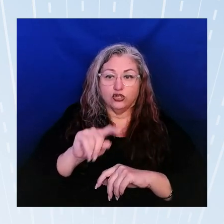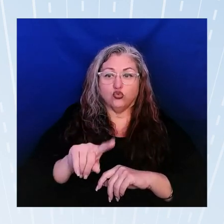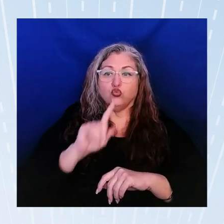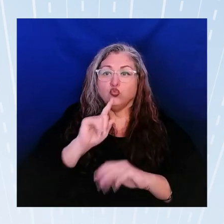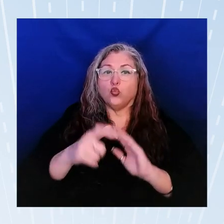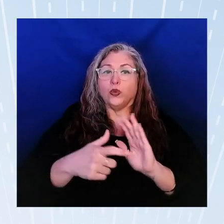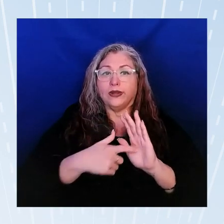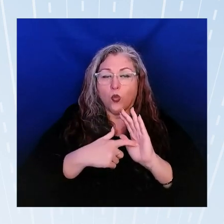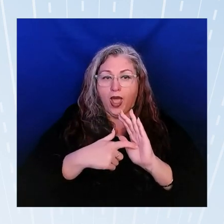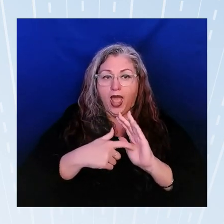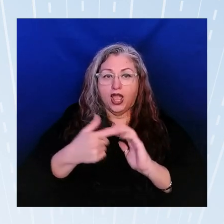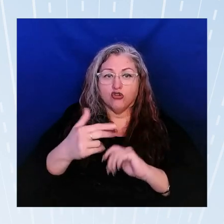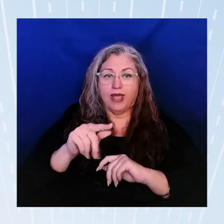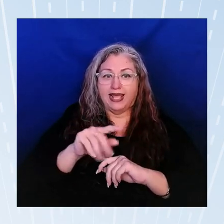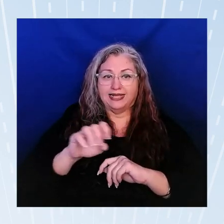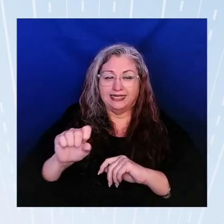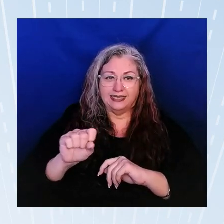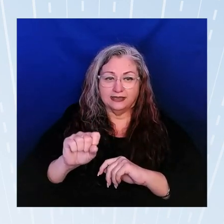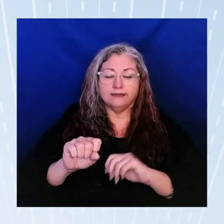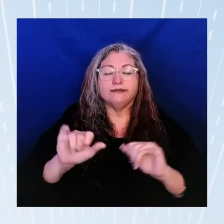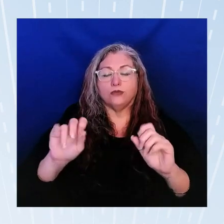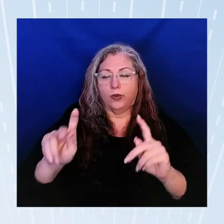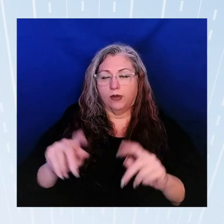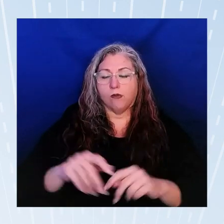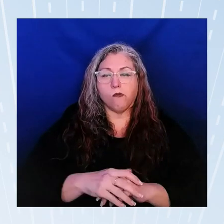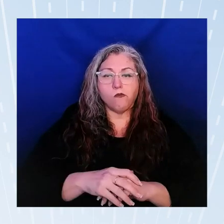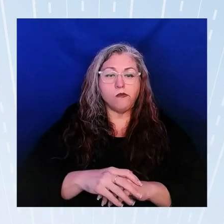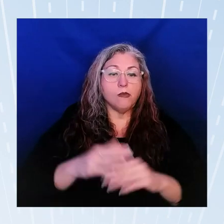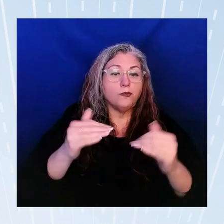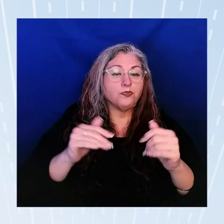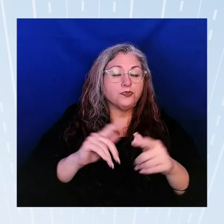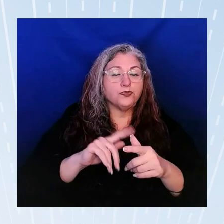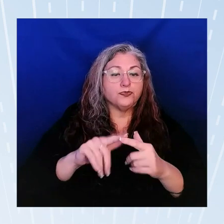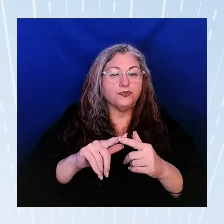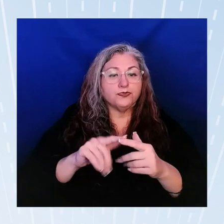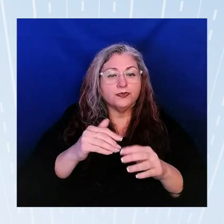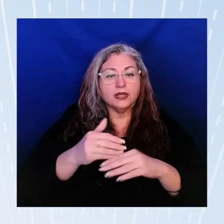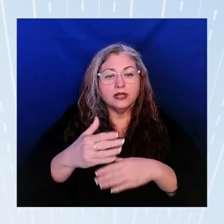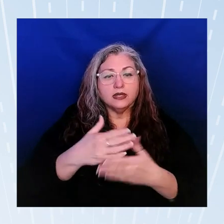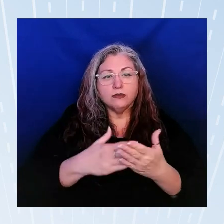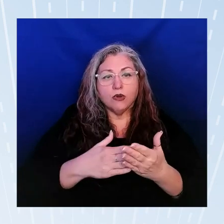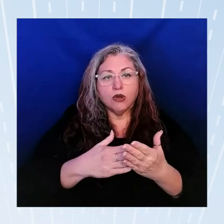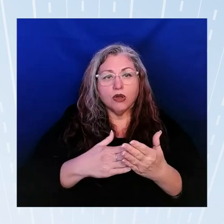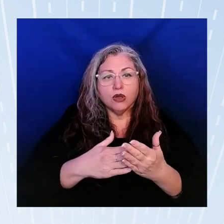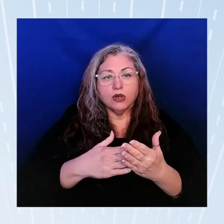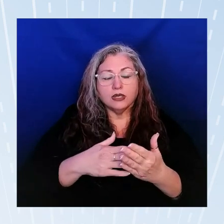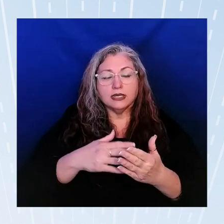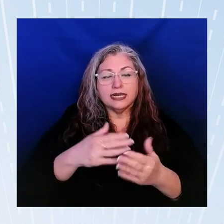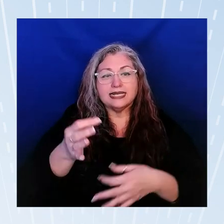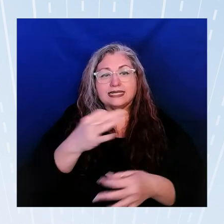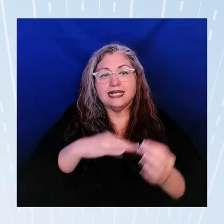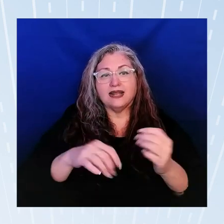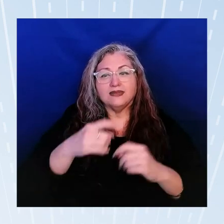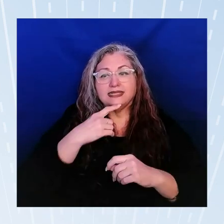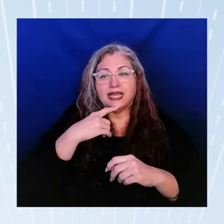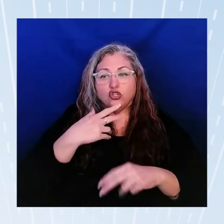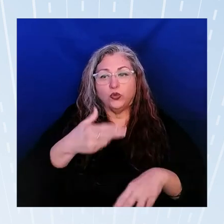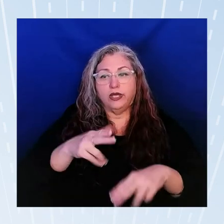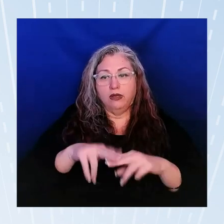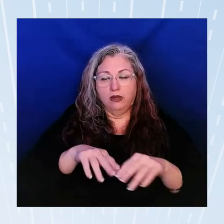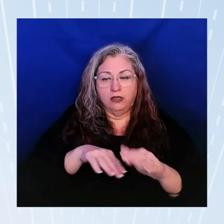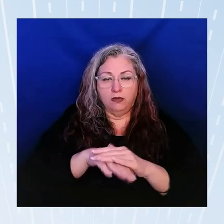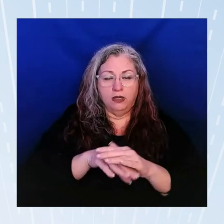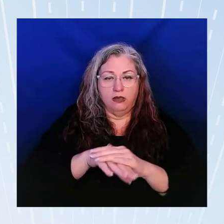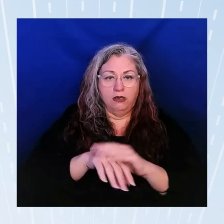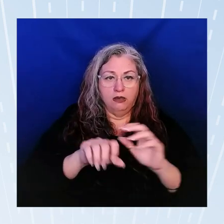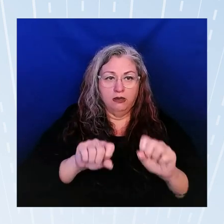grantees yes okay and then the the next part is that instead of saying to increase accessibility of